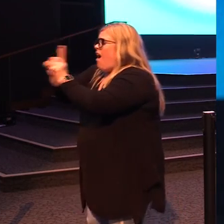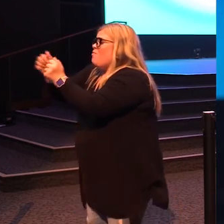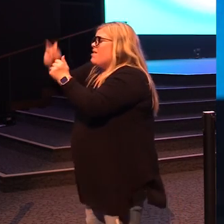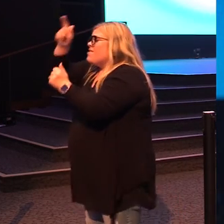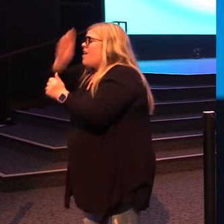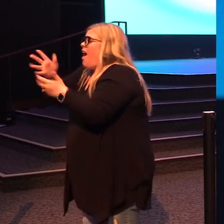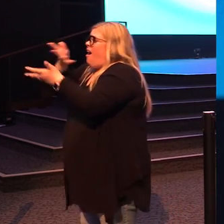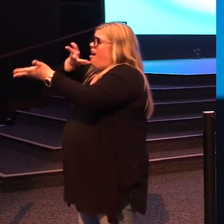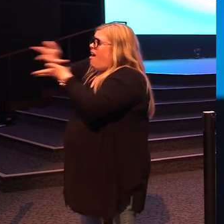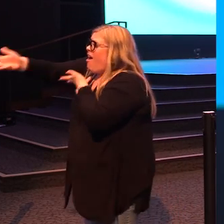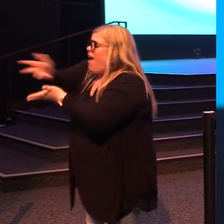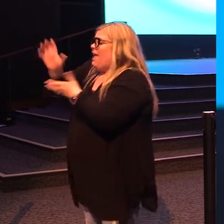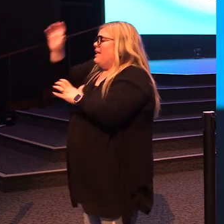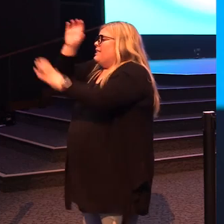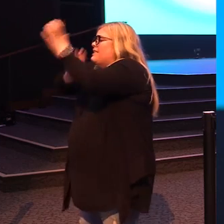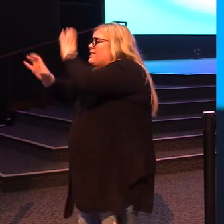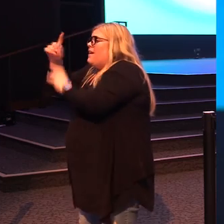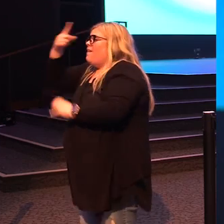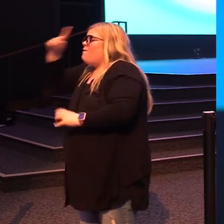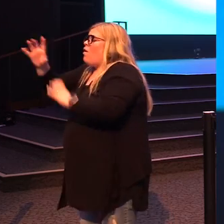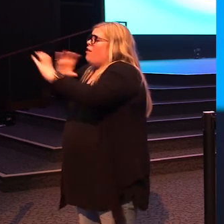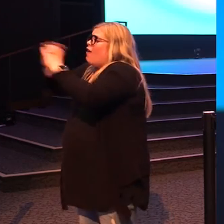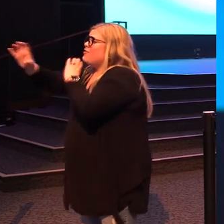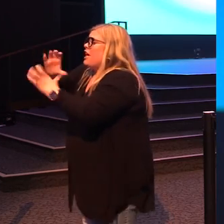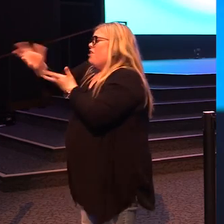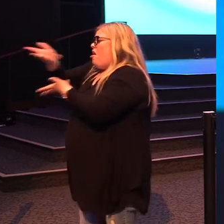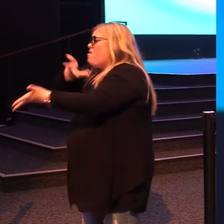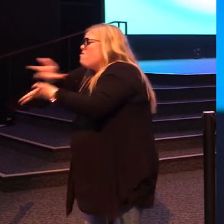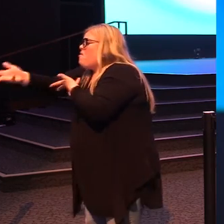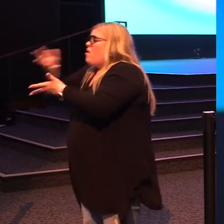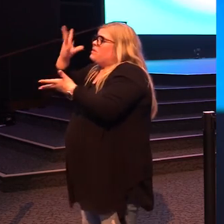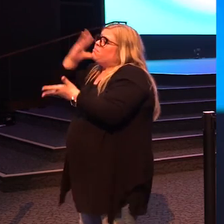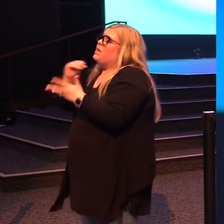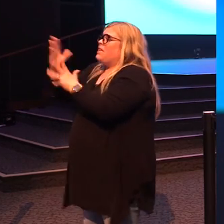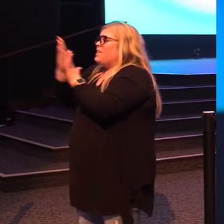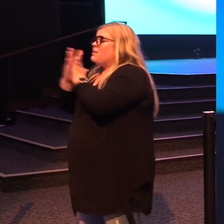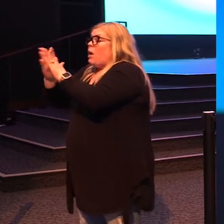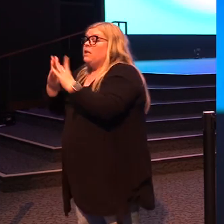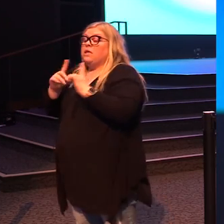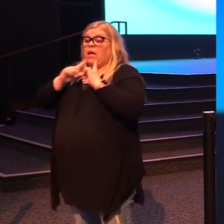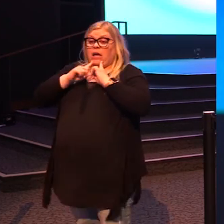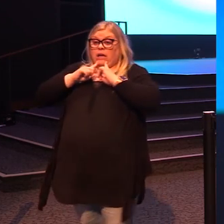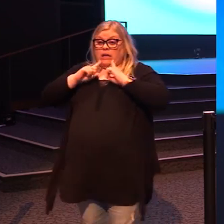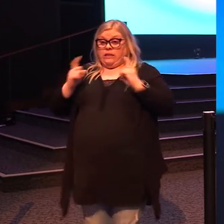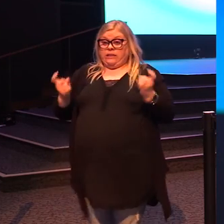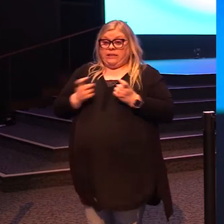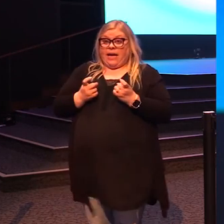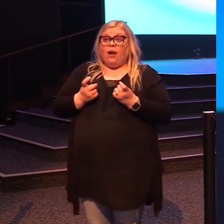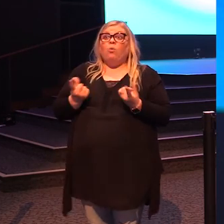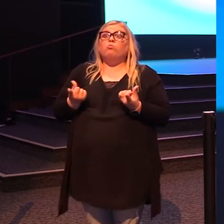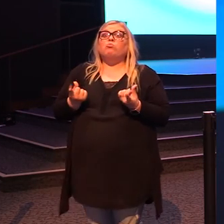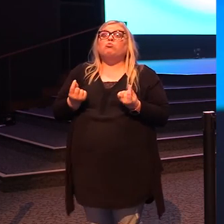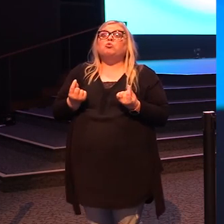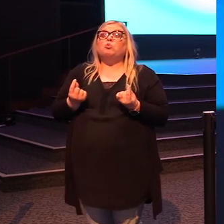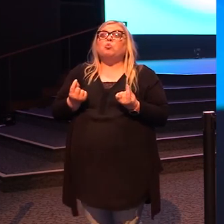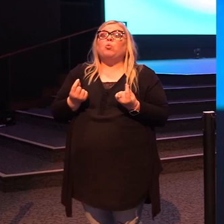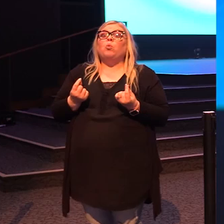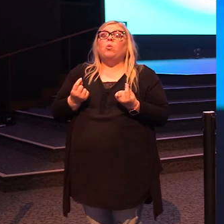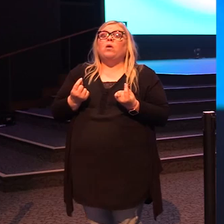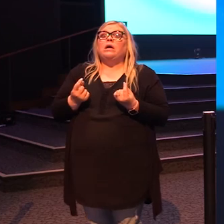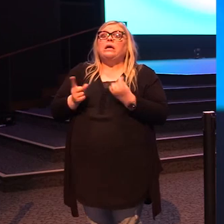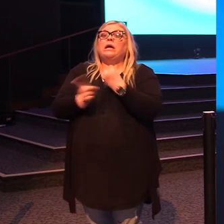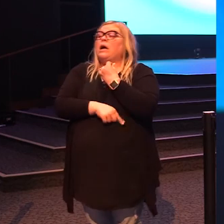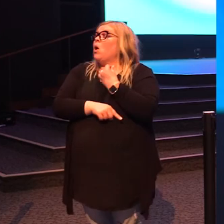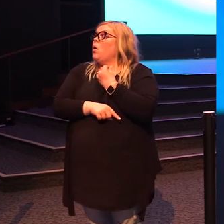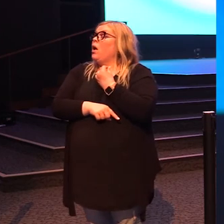to have conversations, seeking to be in His presence. When enters and the first thing they do as a consequence of